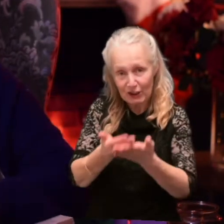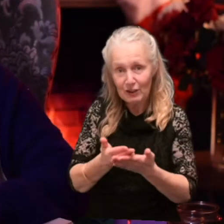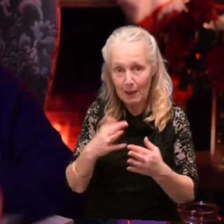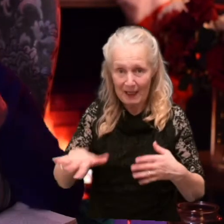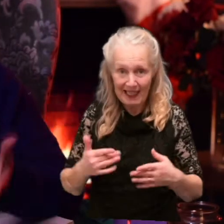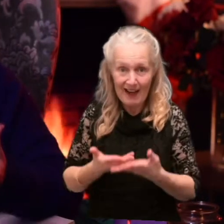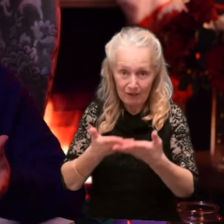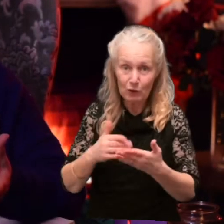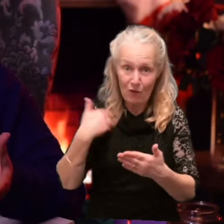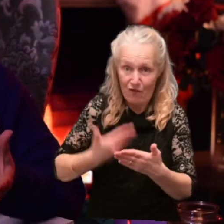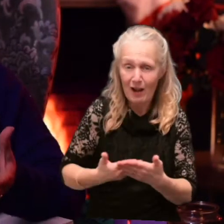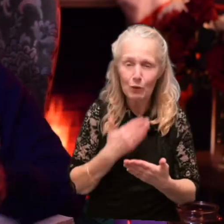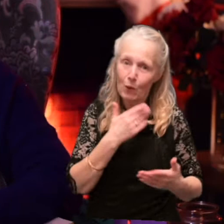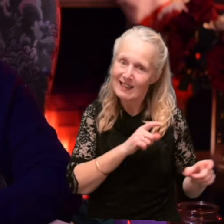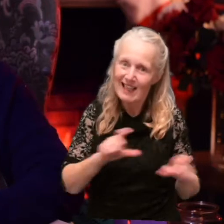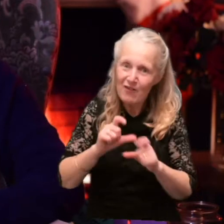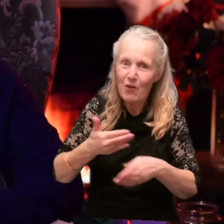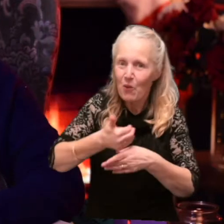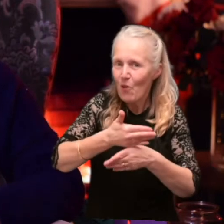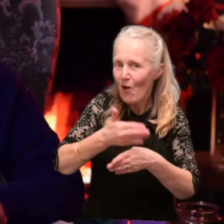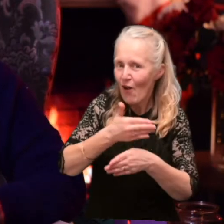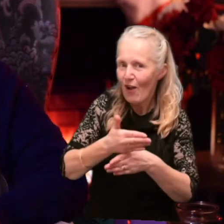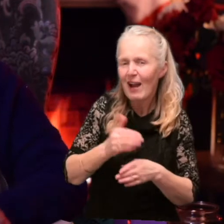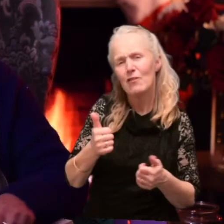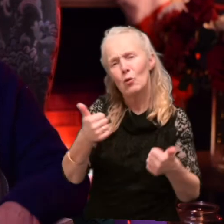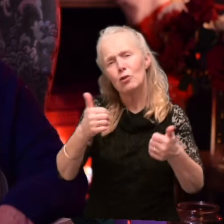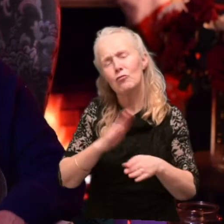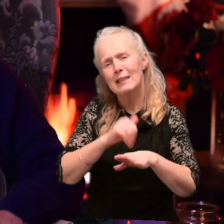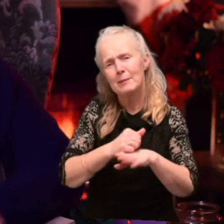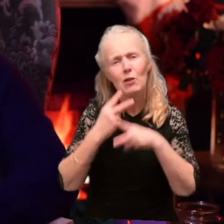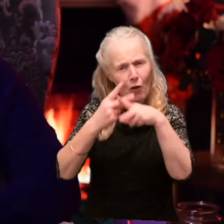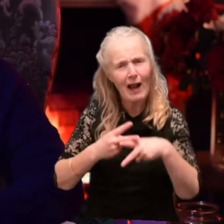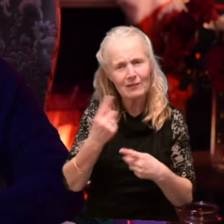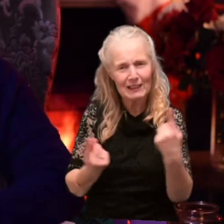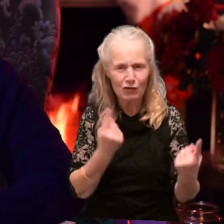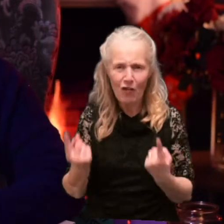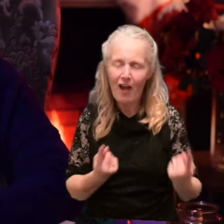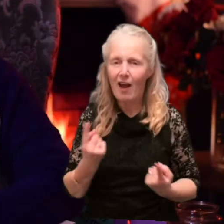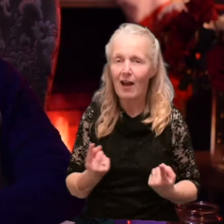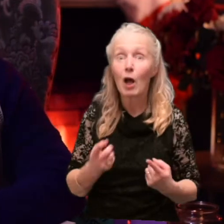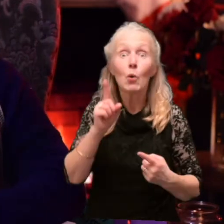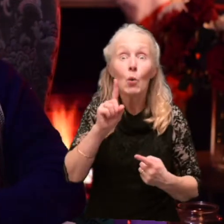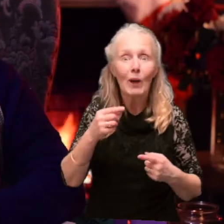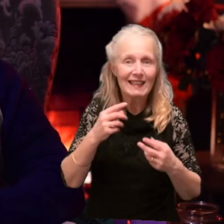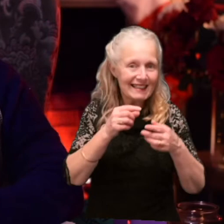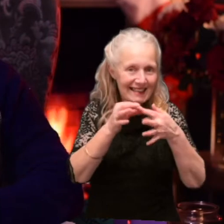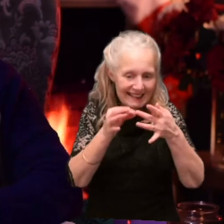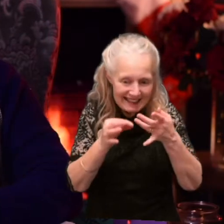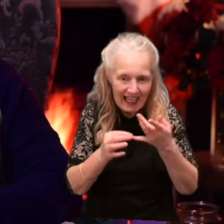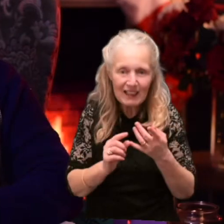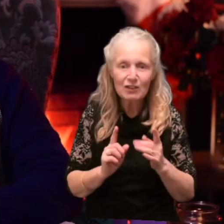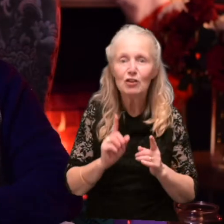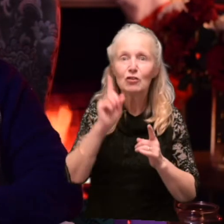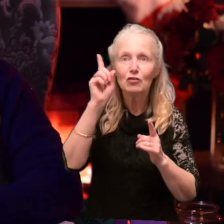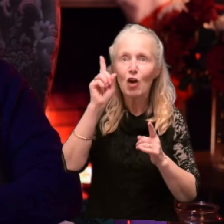work, everybody. Have a great Christmas, and take good care of each other. Oh, and the details are at the top of the screen.